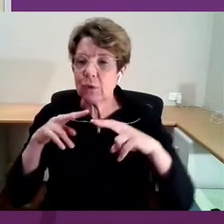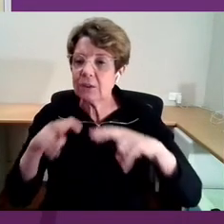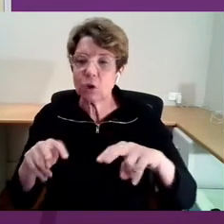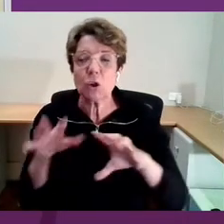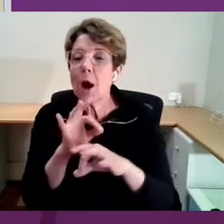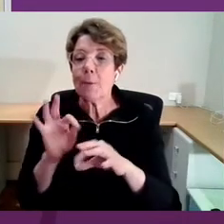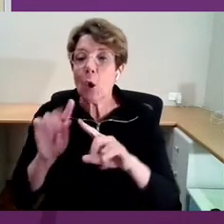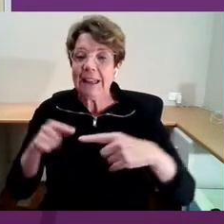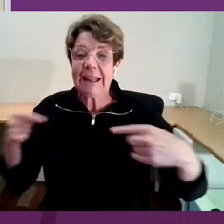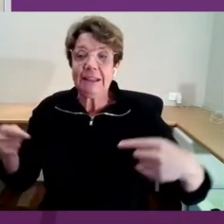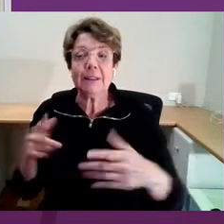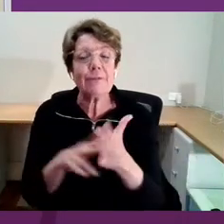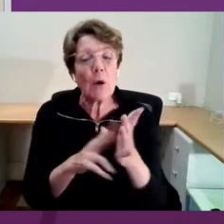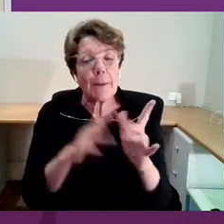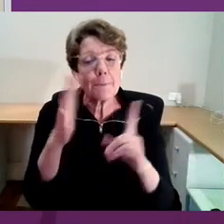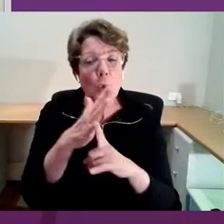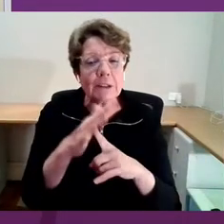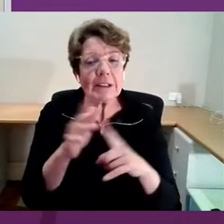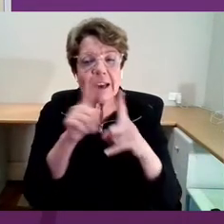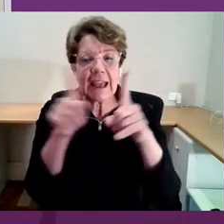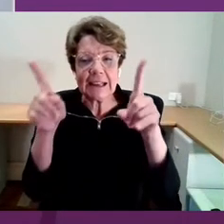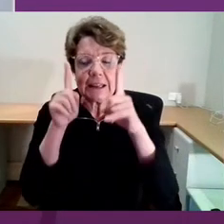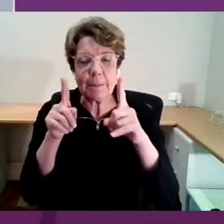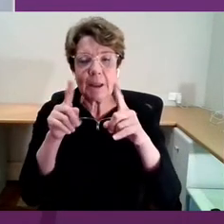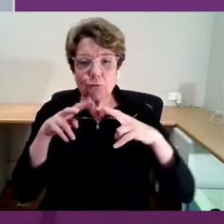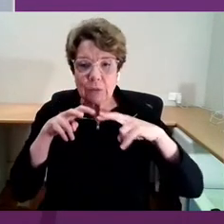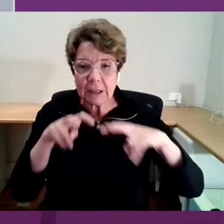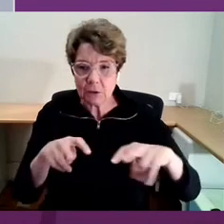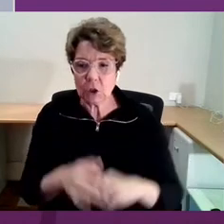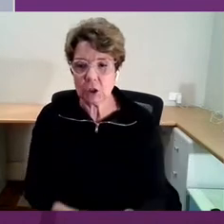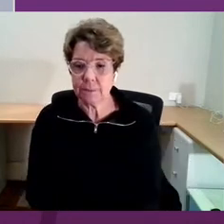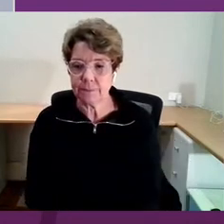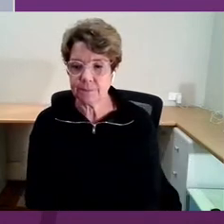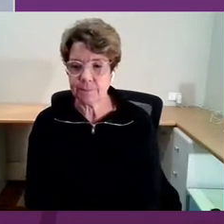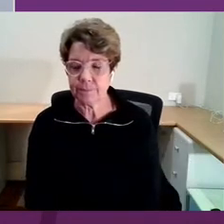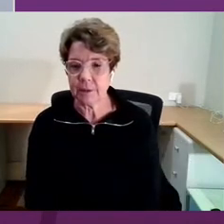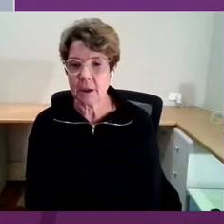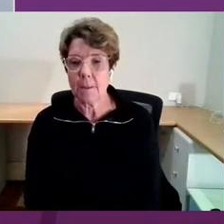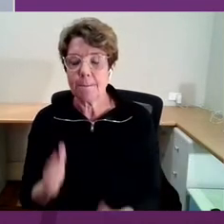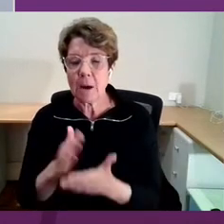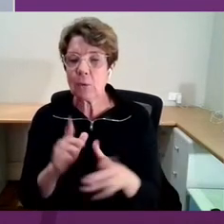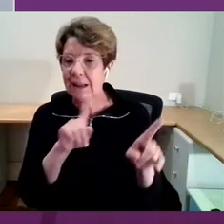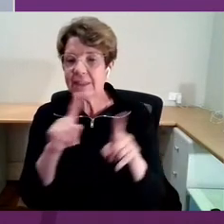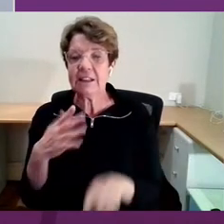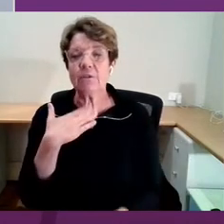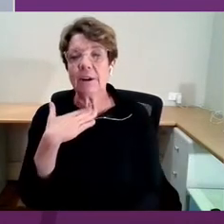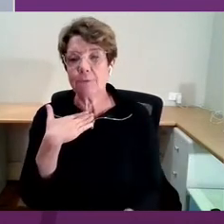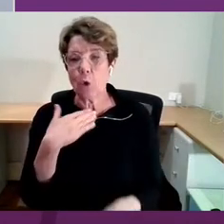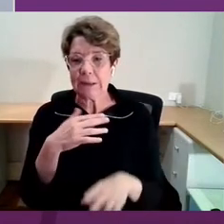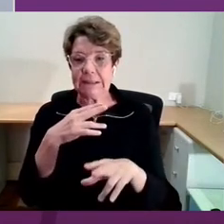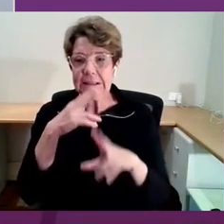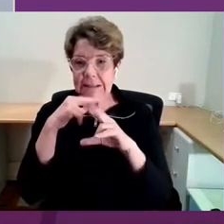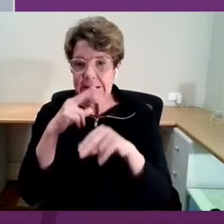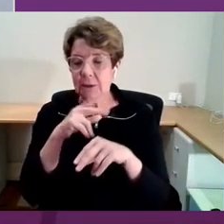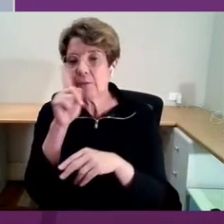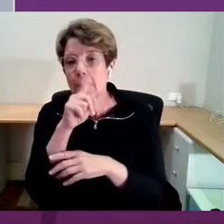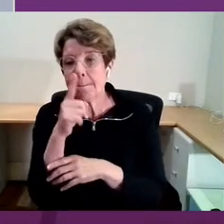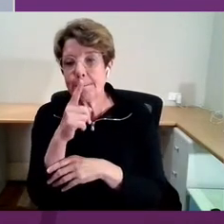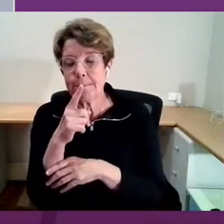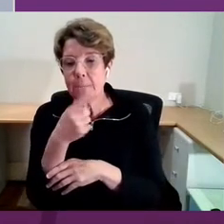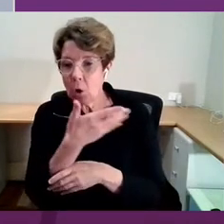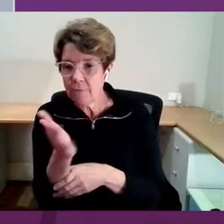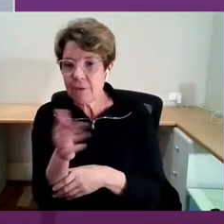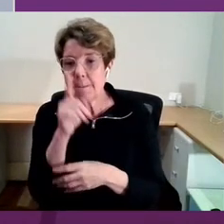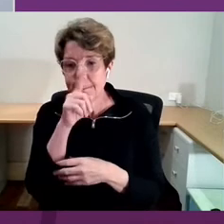It's very important. But actually, the voices of those people who use